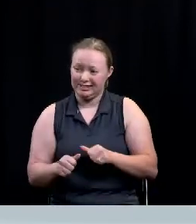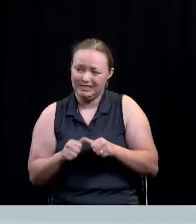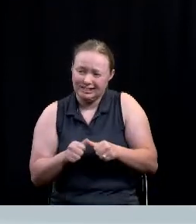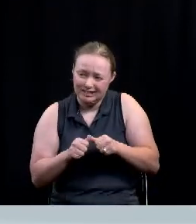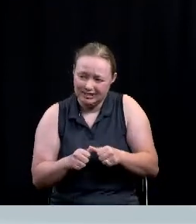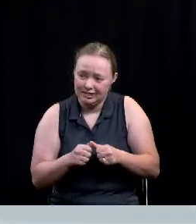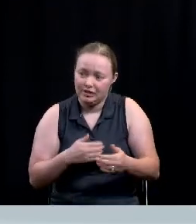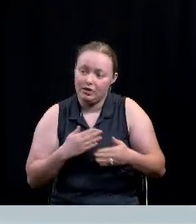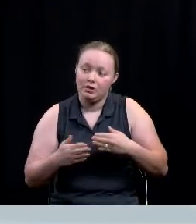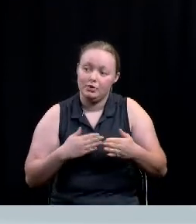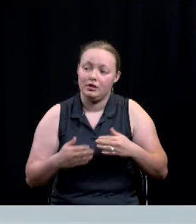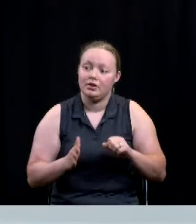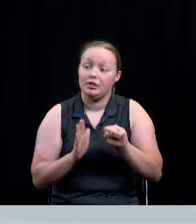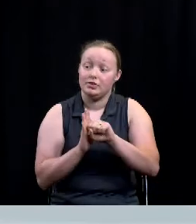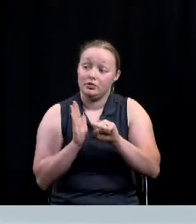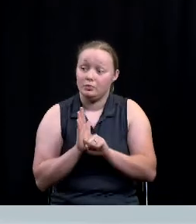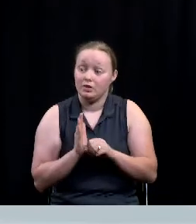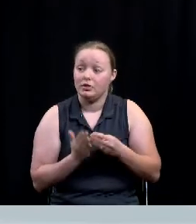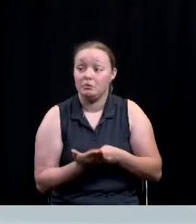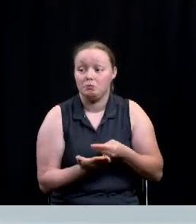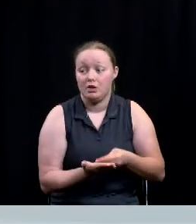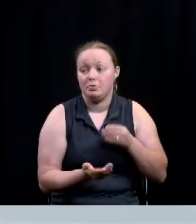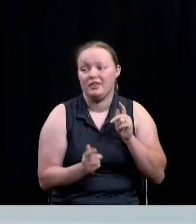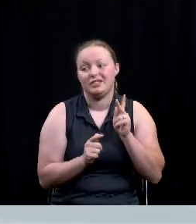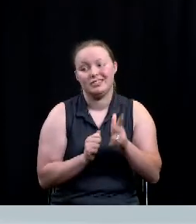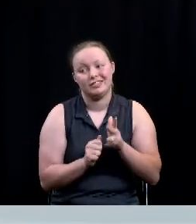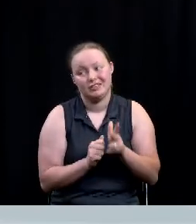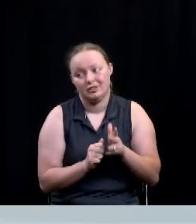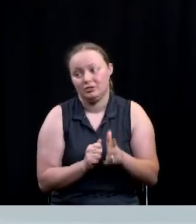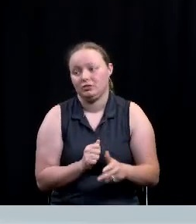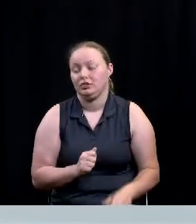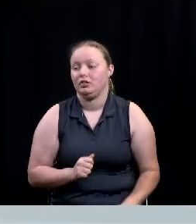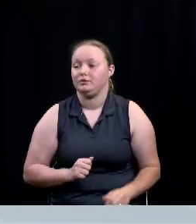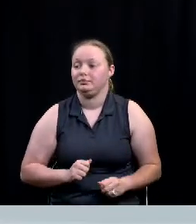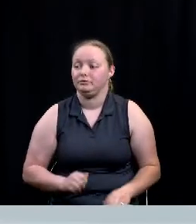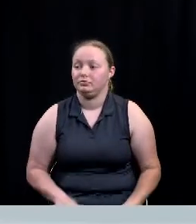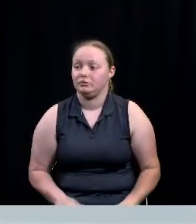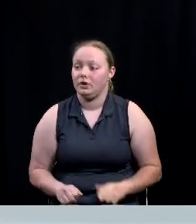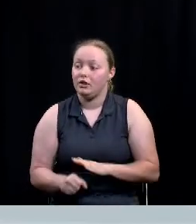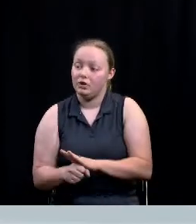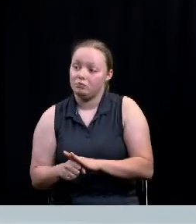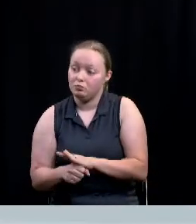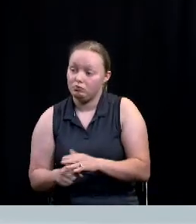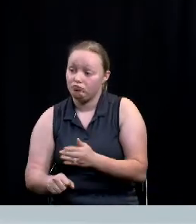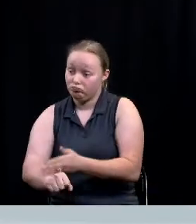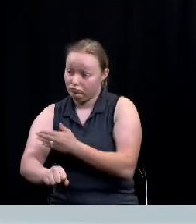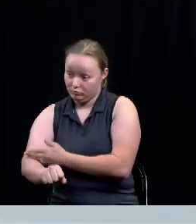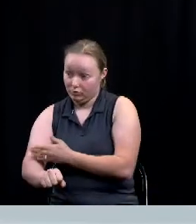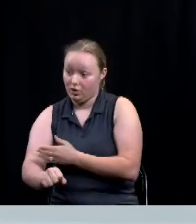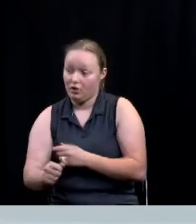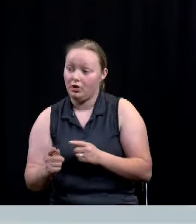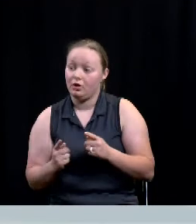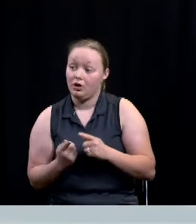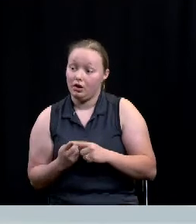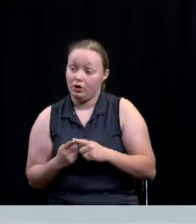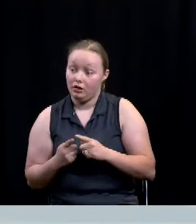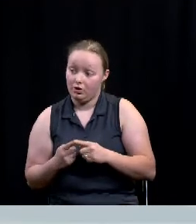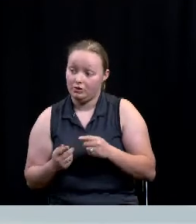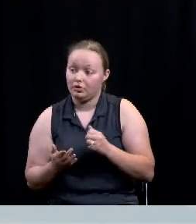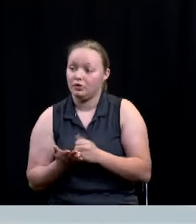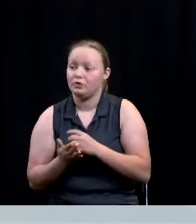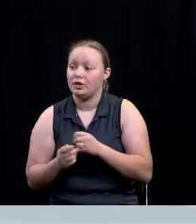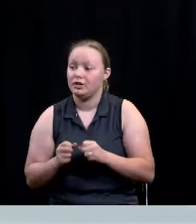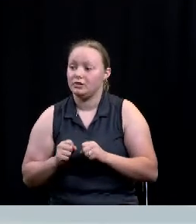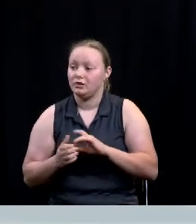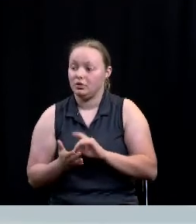scales back funding for this critical public health issue some of these local enhancements are increased local treatment opportunities at the Central Texas